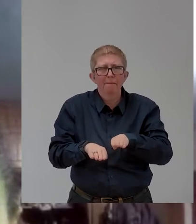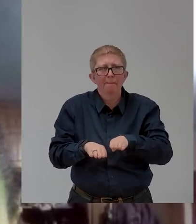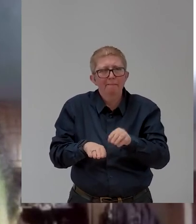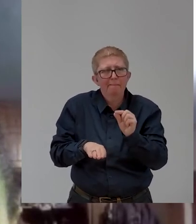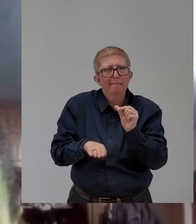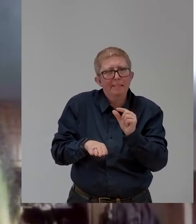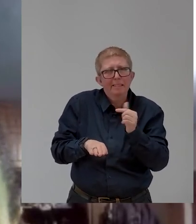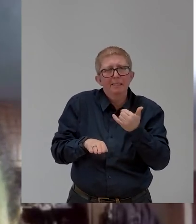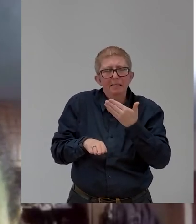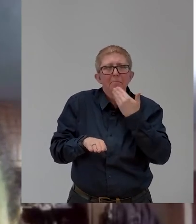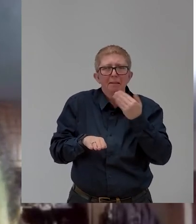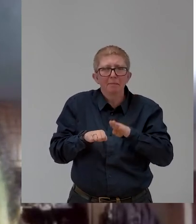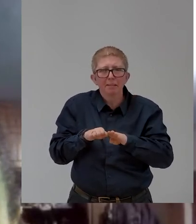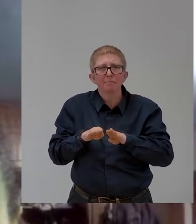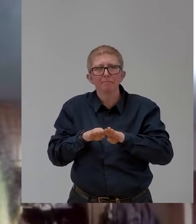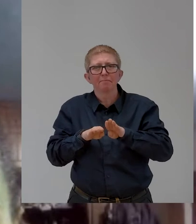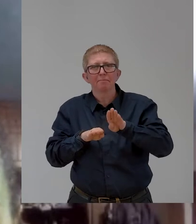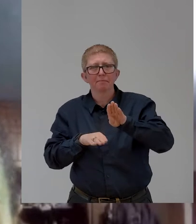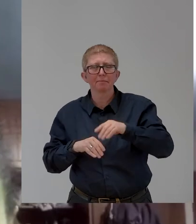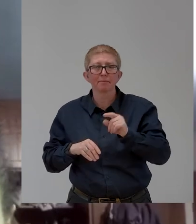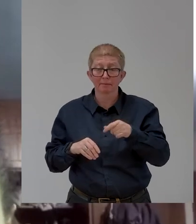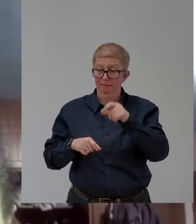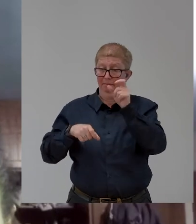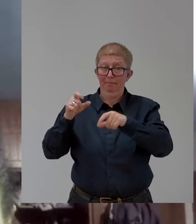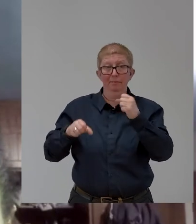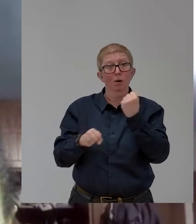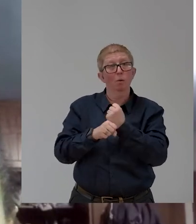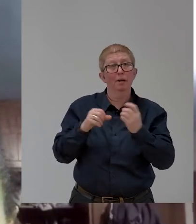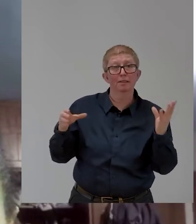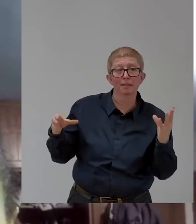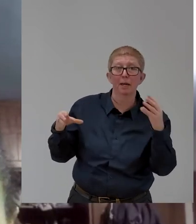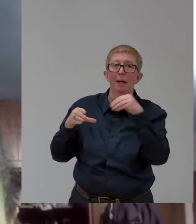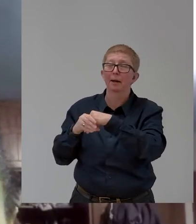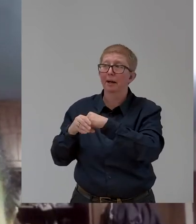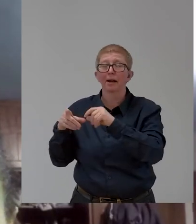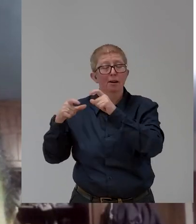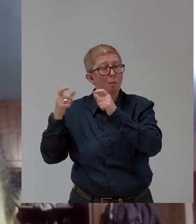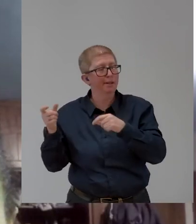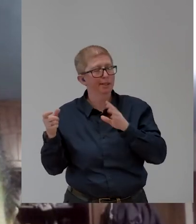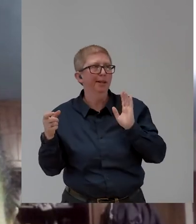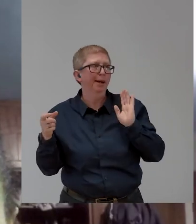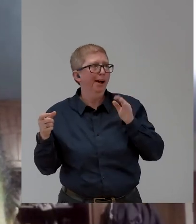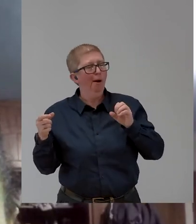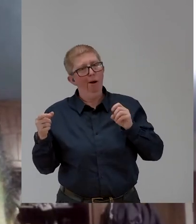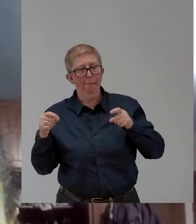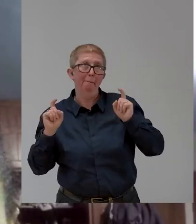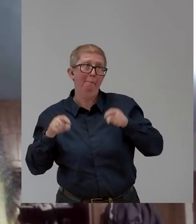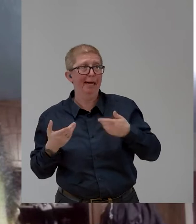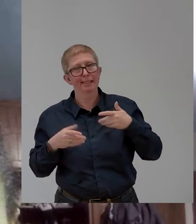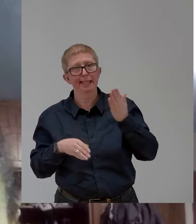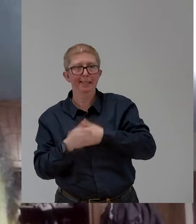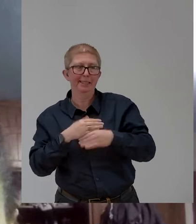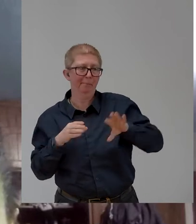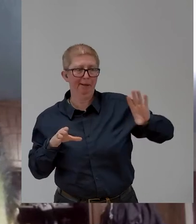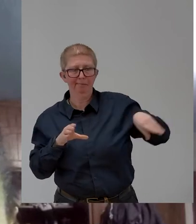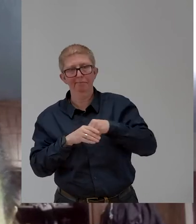or companies employ because they feel that it's their obligation. But we also have witnessed in some companies, like, for example, in flower